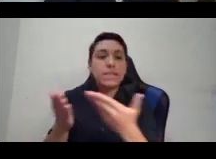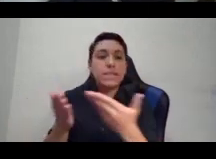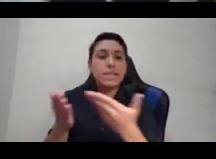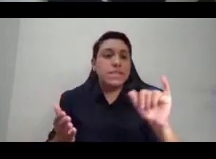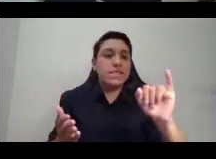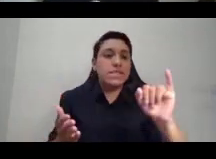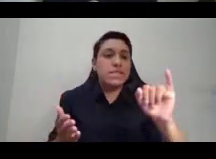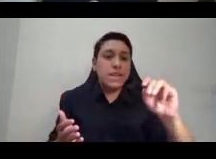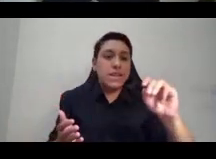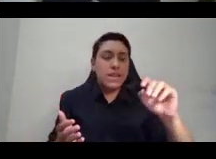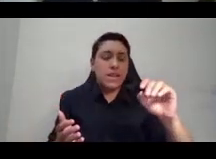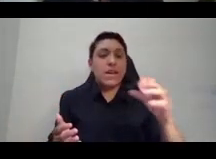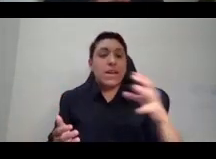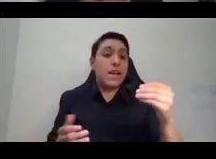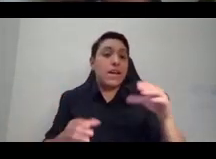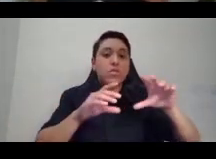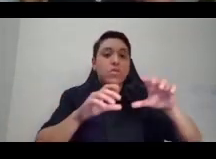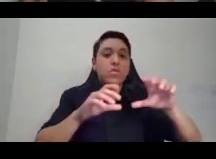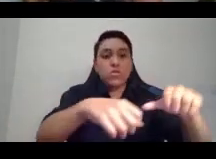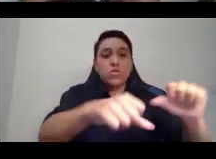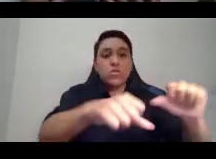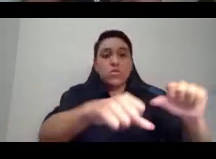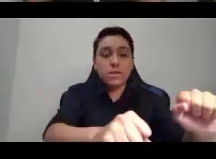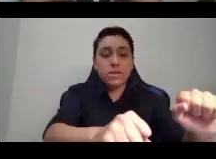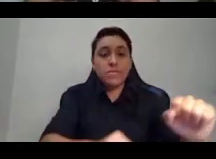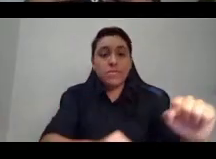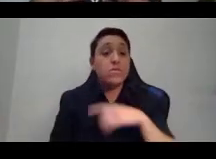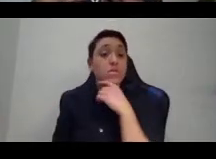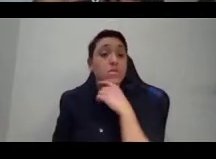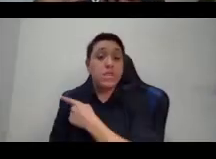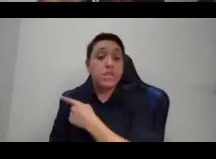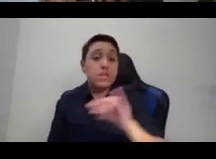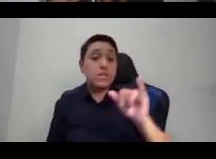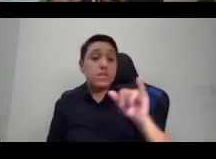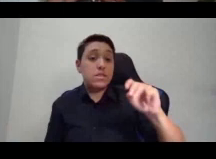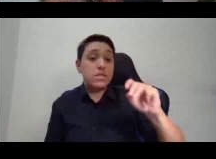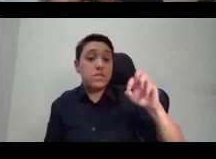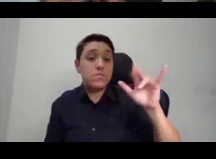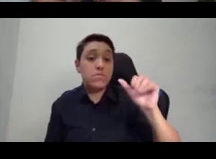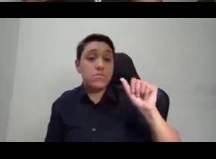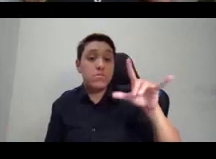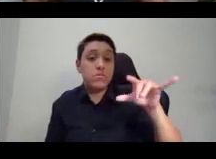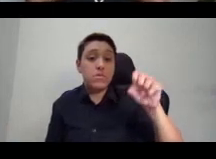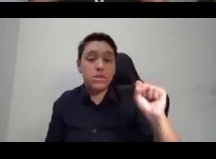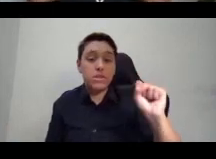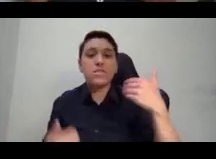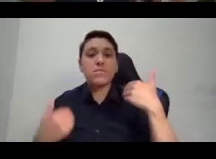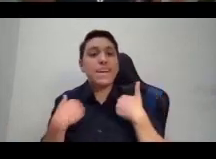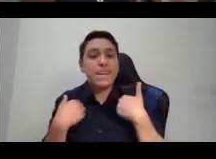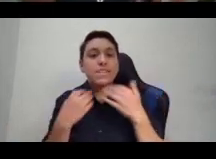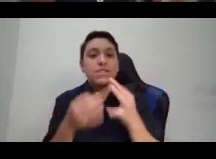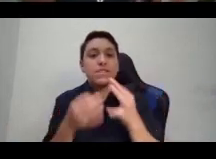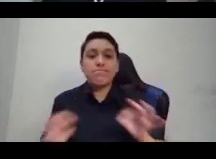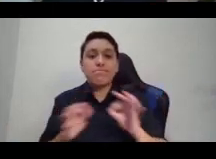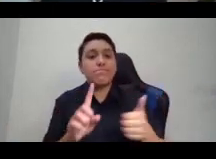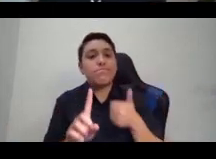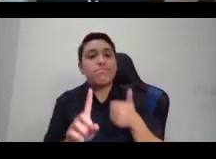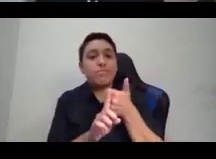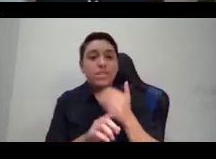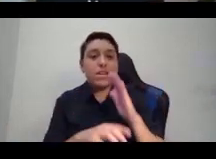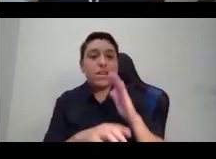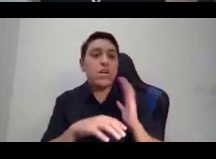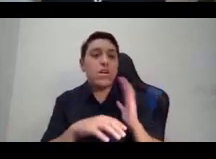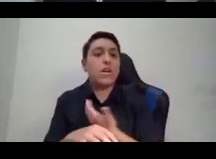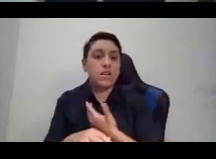And so imperialism very much has a concrete impact on us in our everyday lives, even